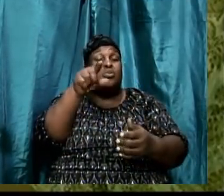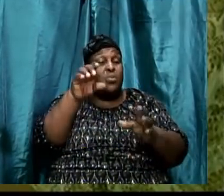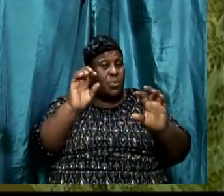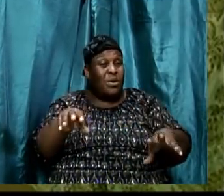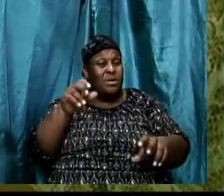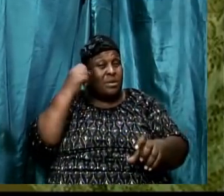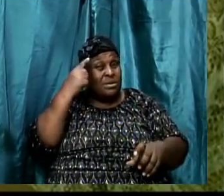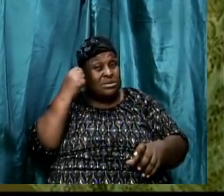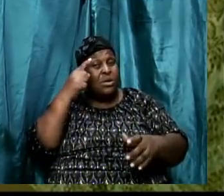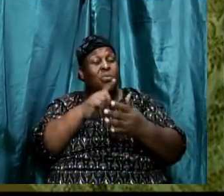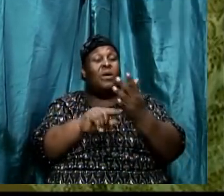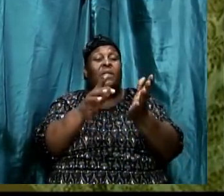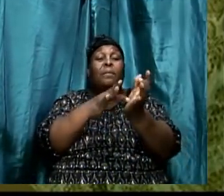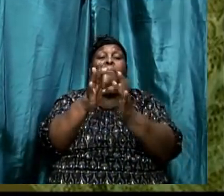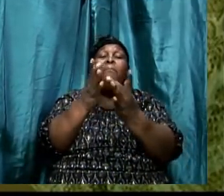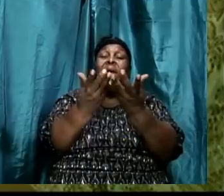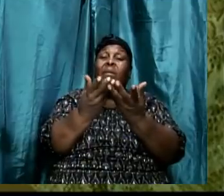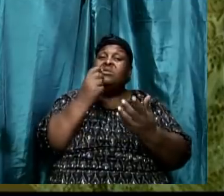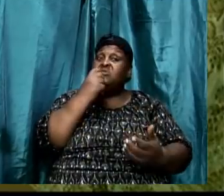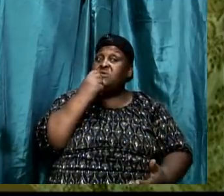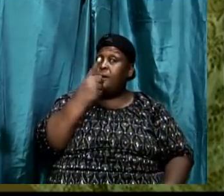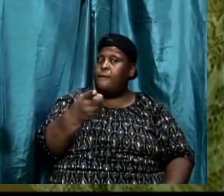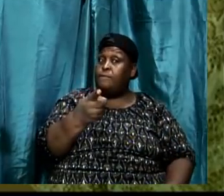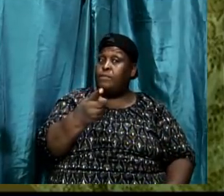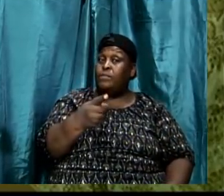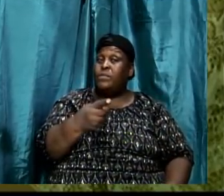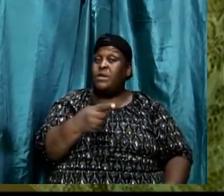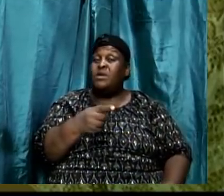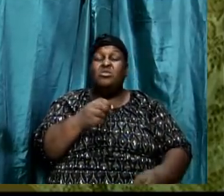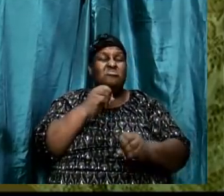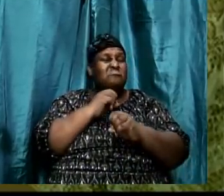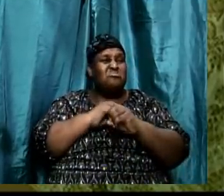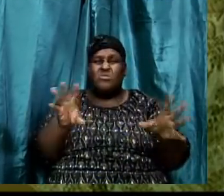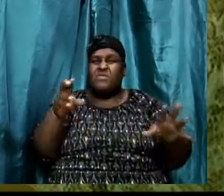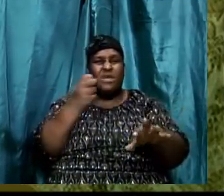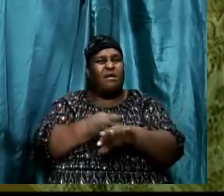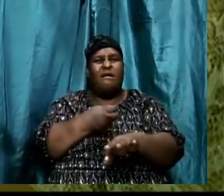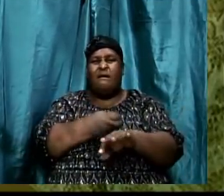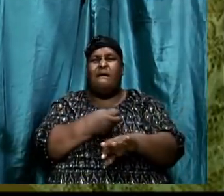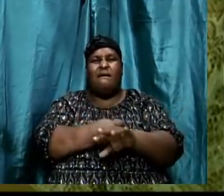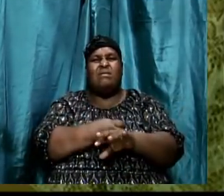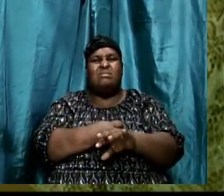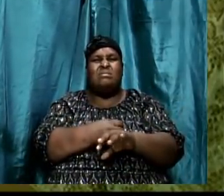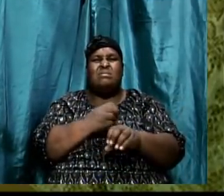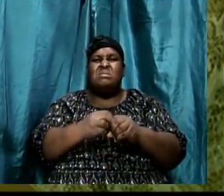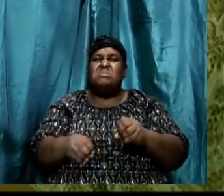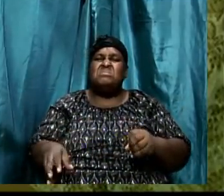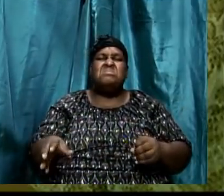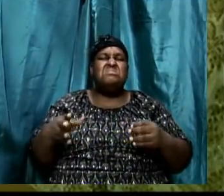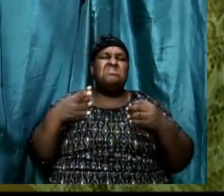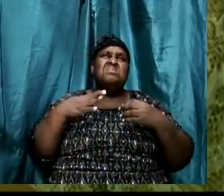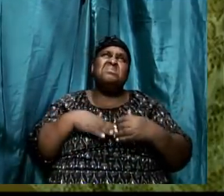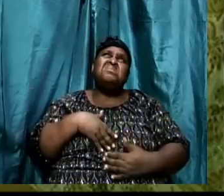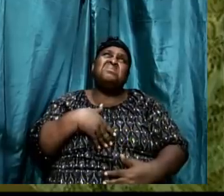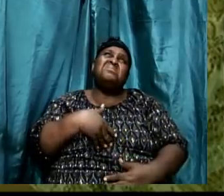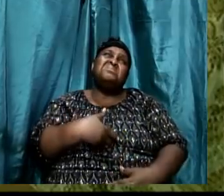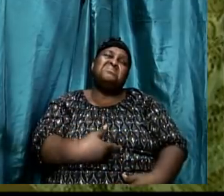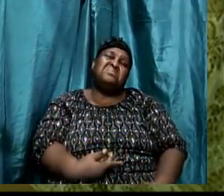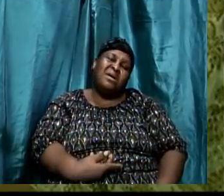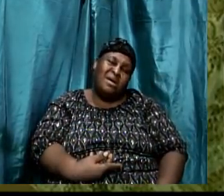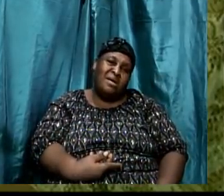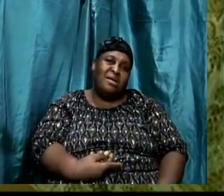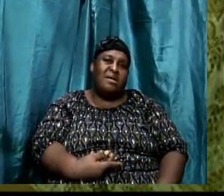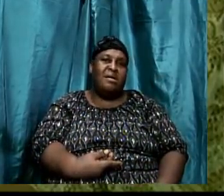saying. You don't have to, it's not nothing hard. We said, this is not an exhaustive list, but I want us to,